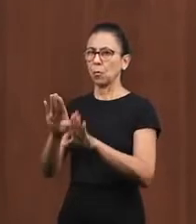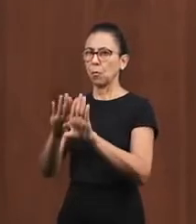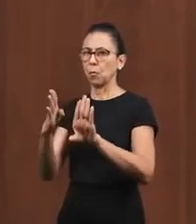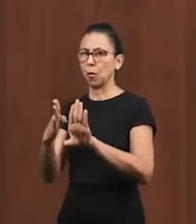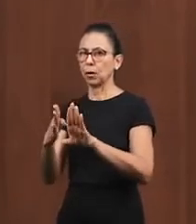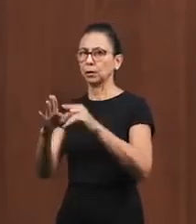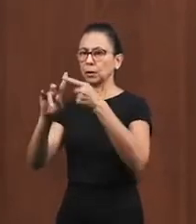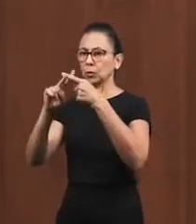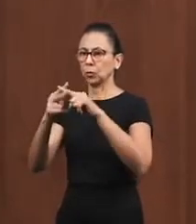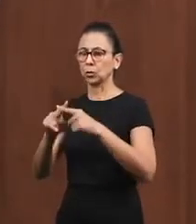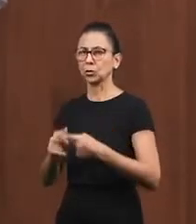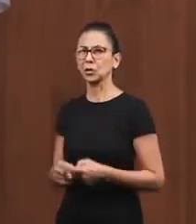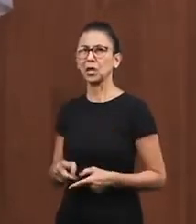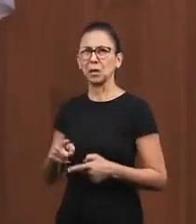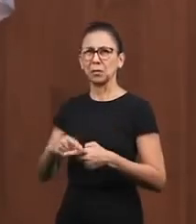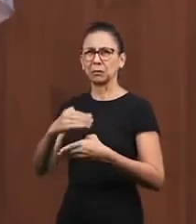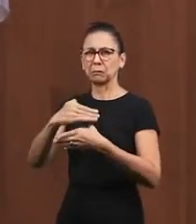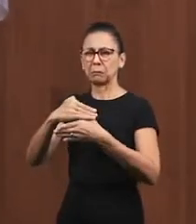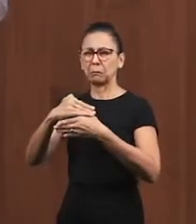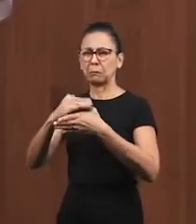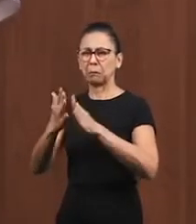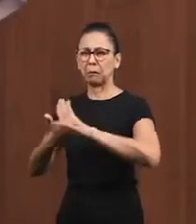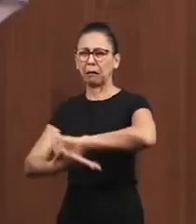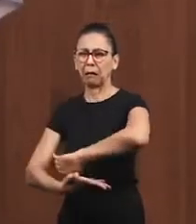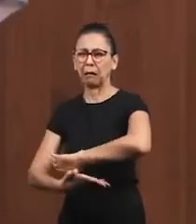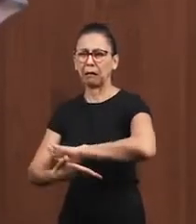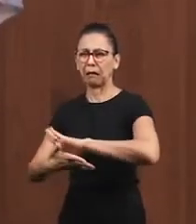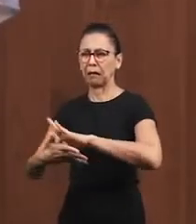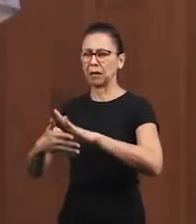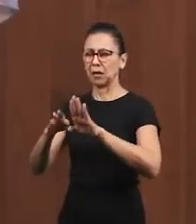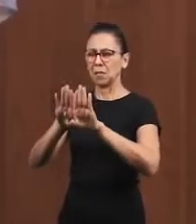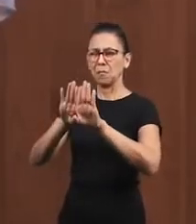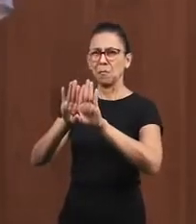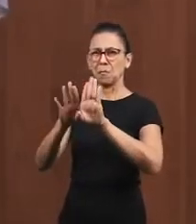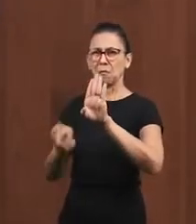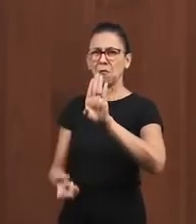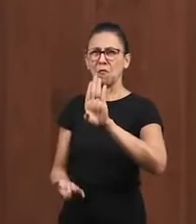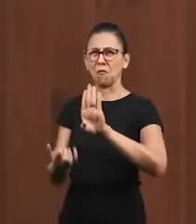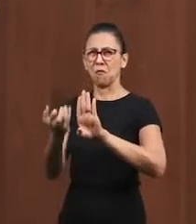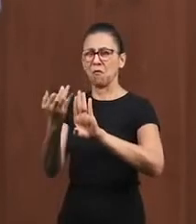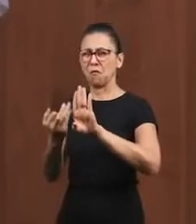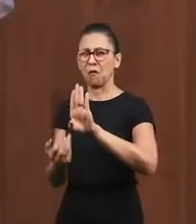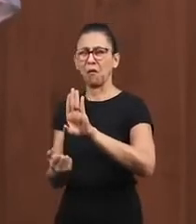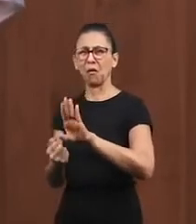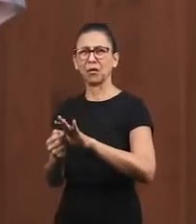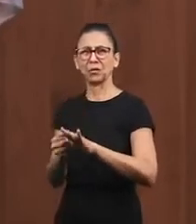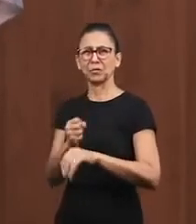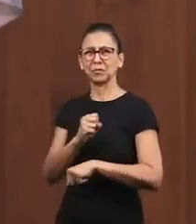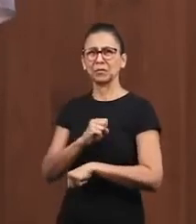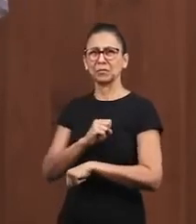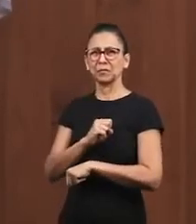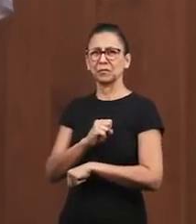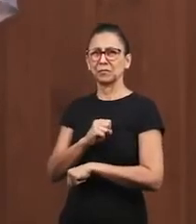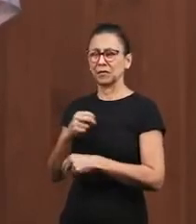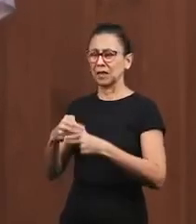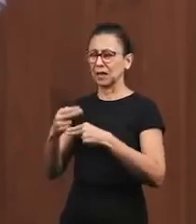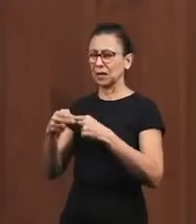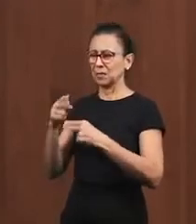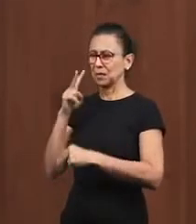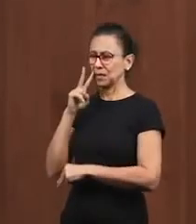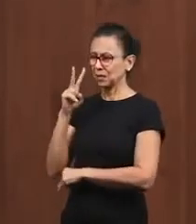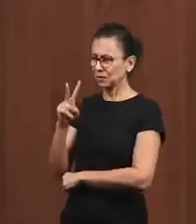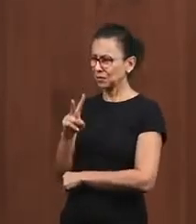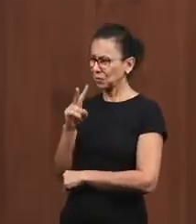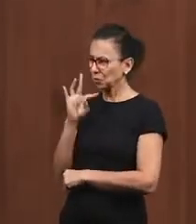all of the destruction he passed there three days observing and praying and after the third day